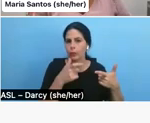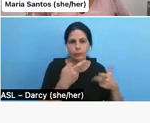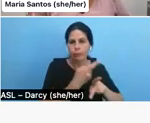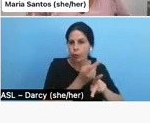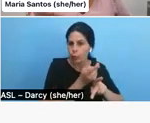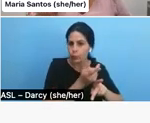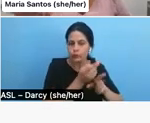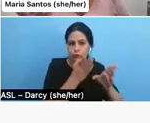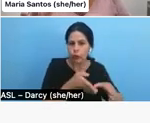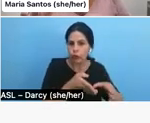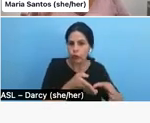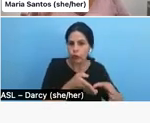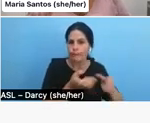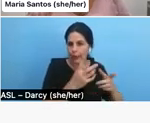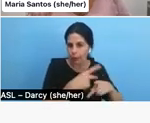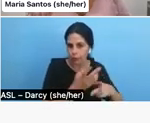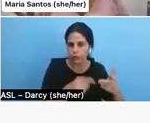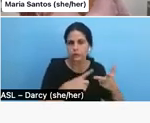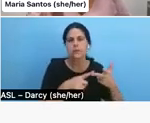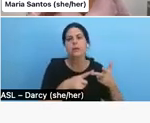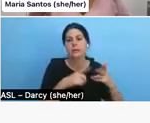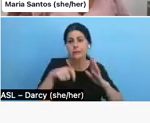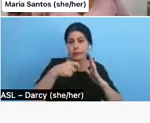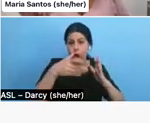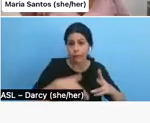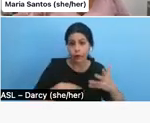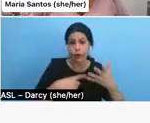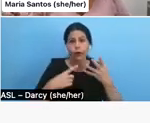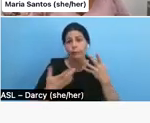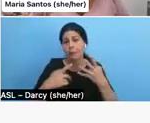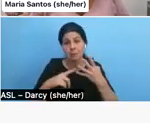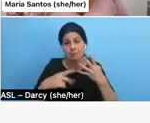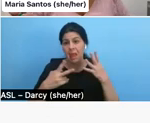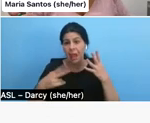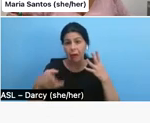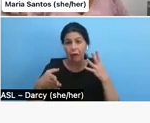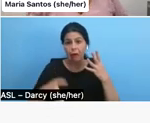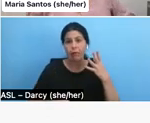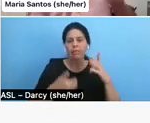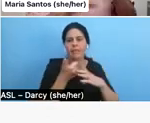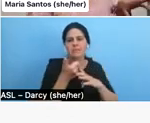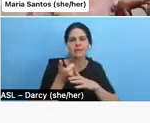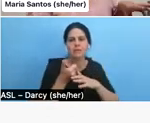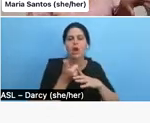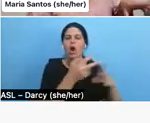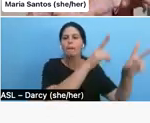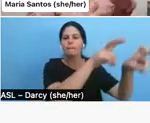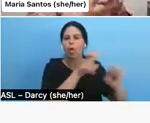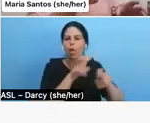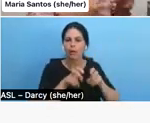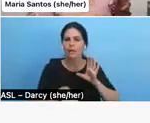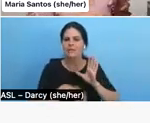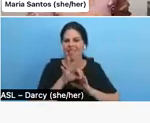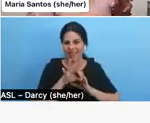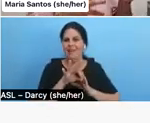um, and or the editor could also be pulling selects. So at the same time that they're organizing the files,